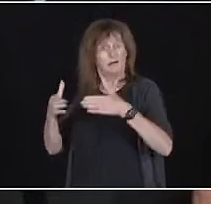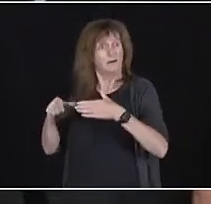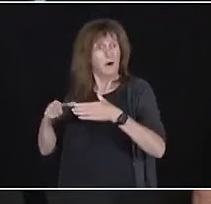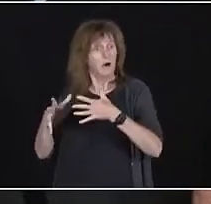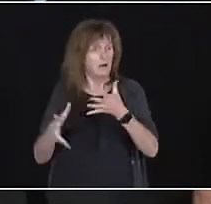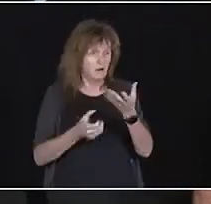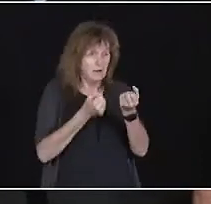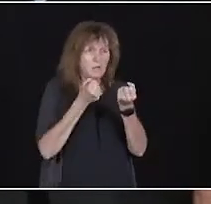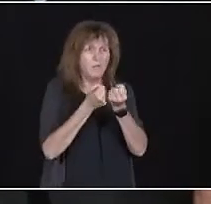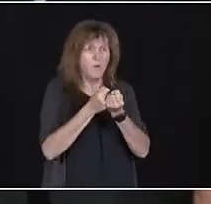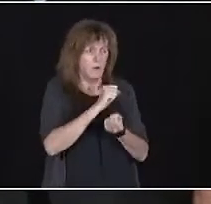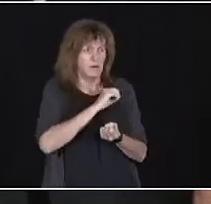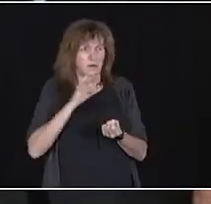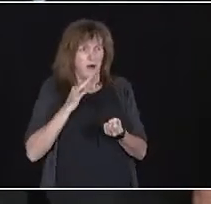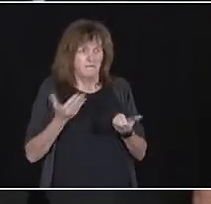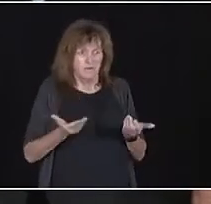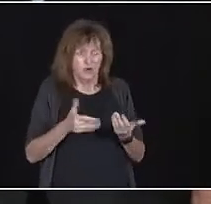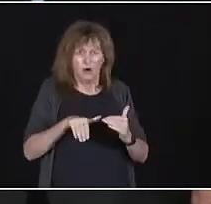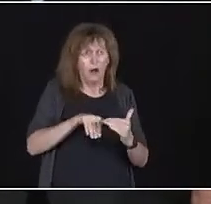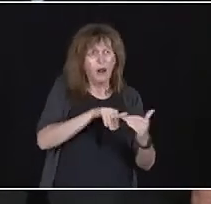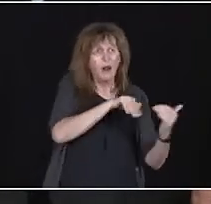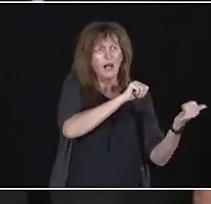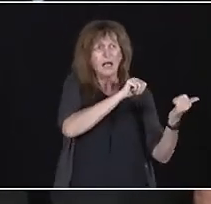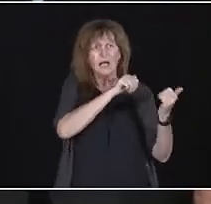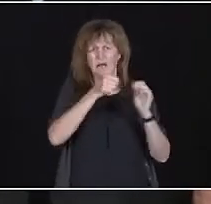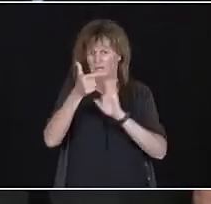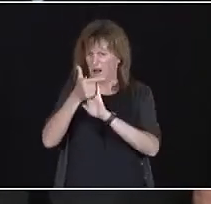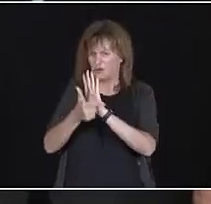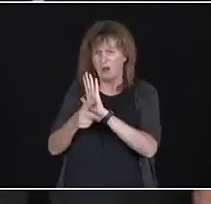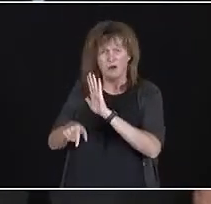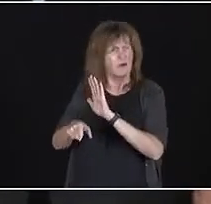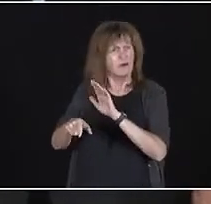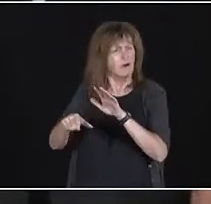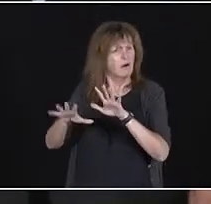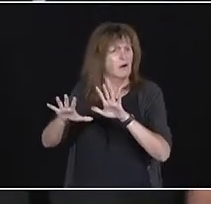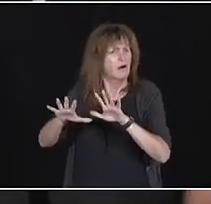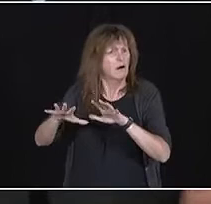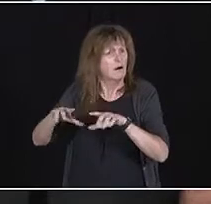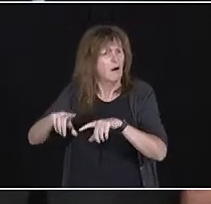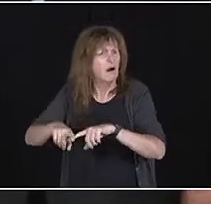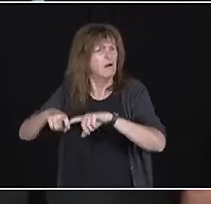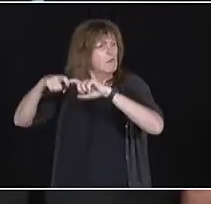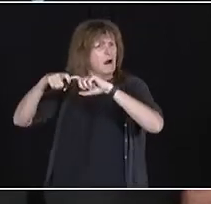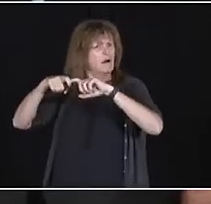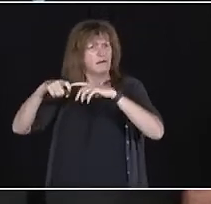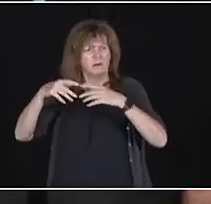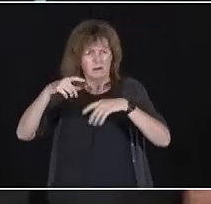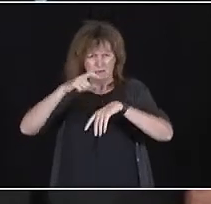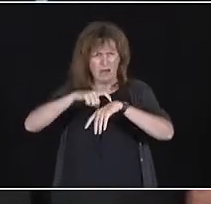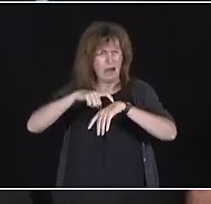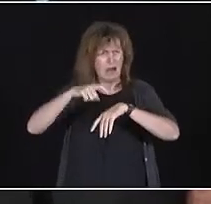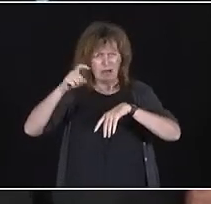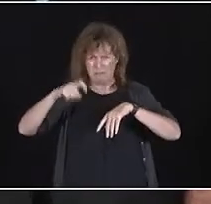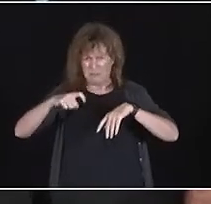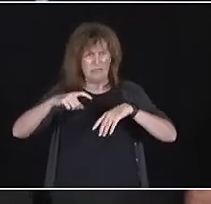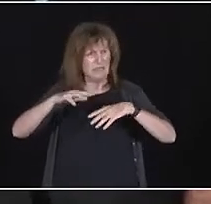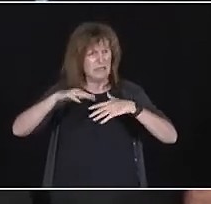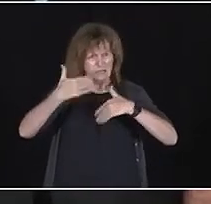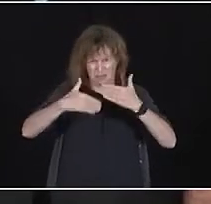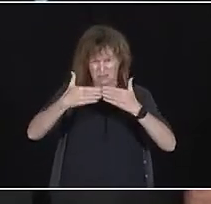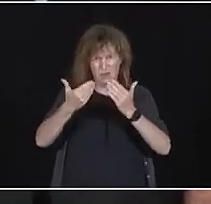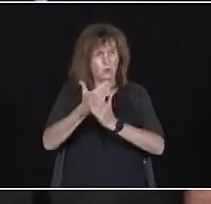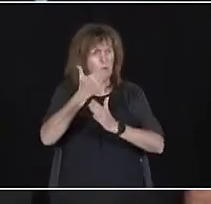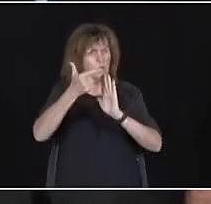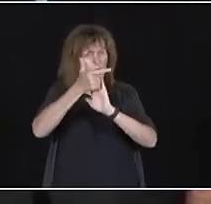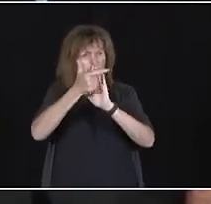When we needed emergency legislative measures to protect people, protect the economy and support the front lines of this pandemic, all parties came together